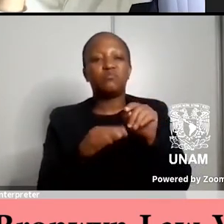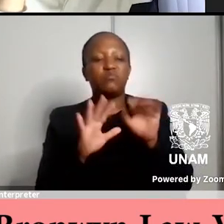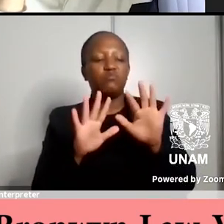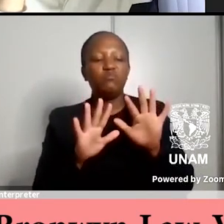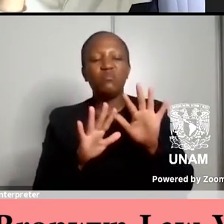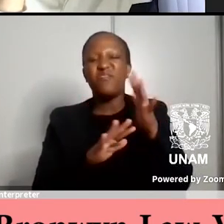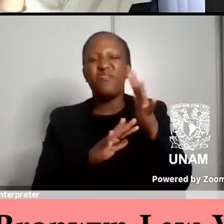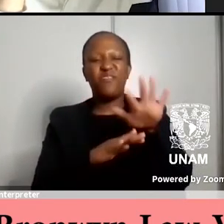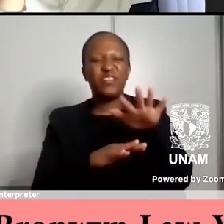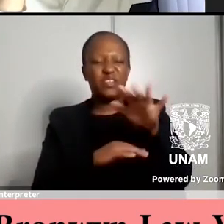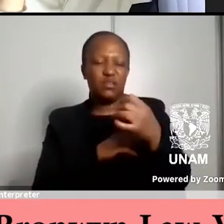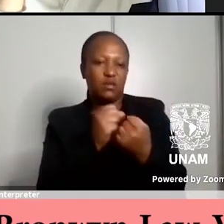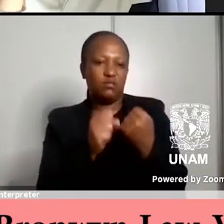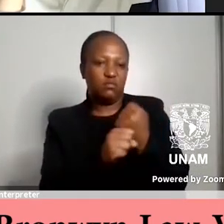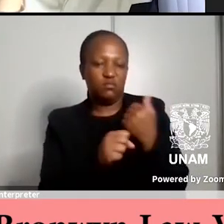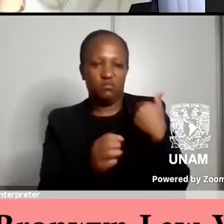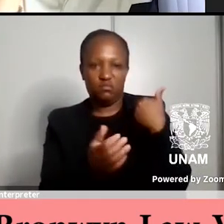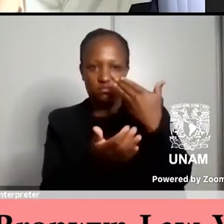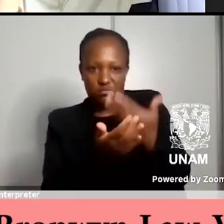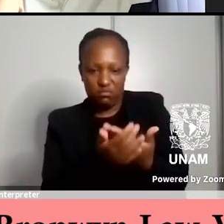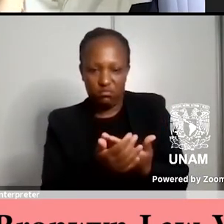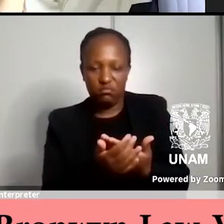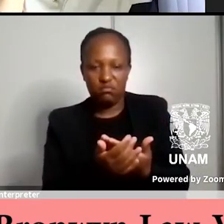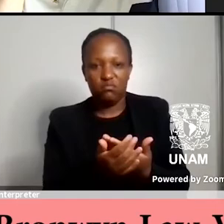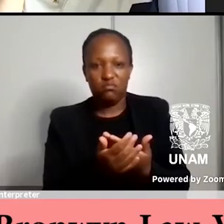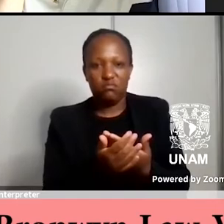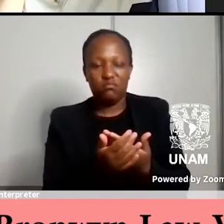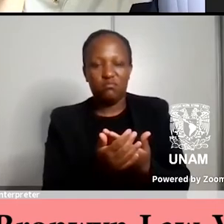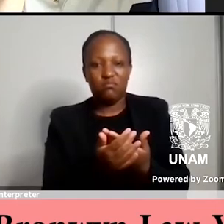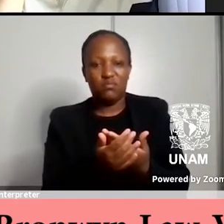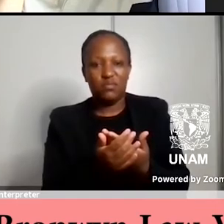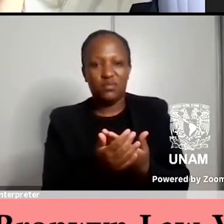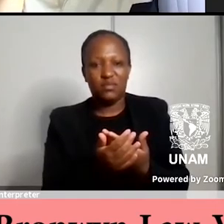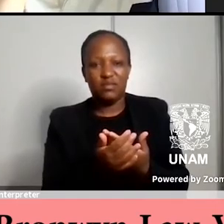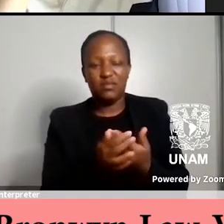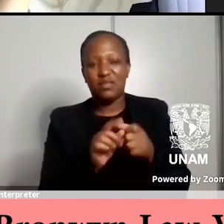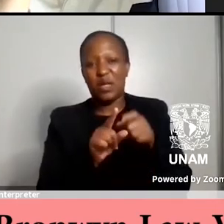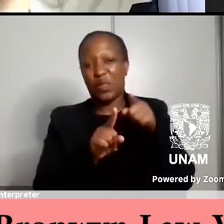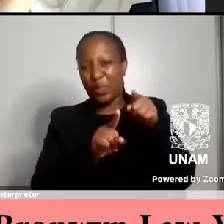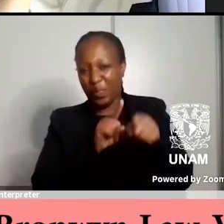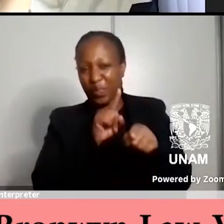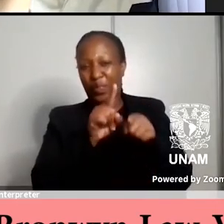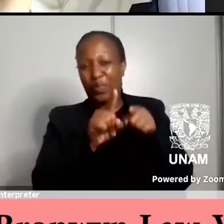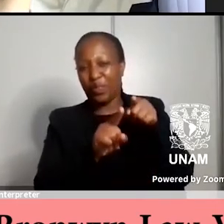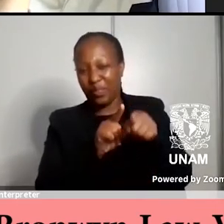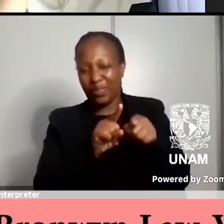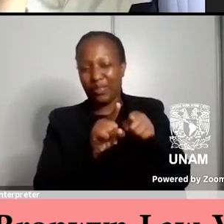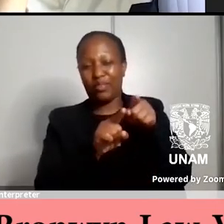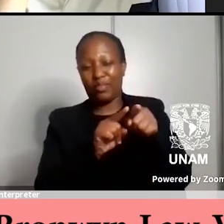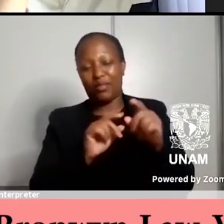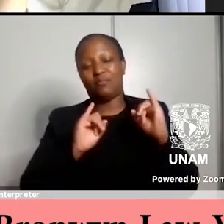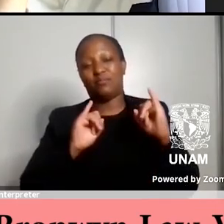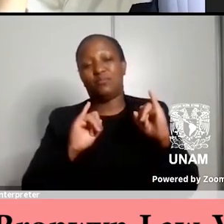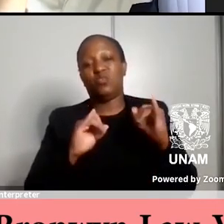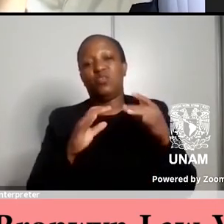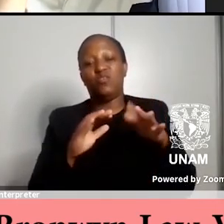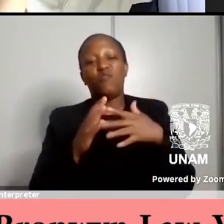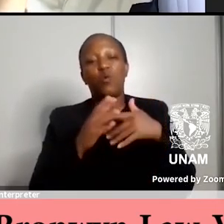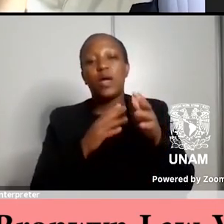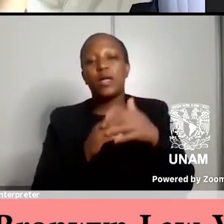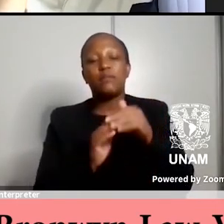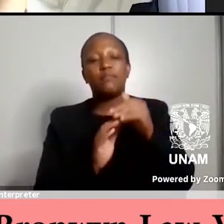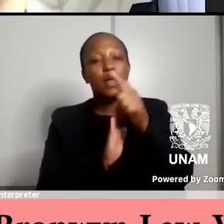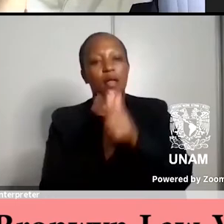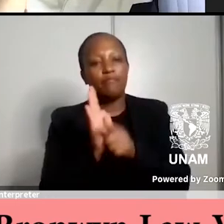um slaughtering actually I think that's maybe the best word to use of any kind of literary criticism